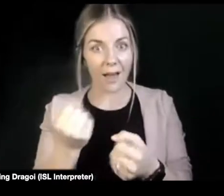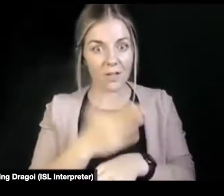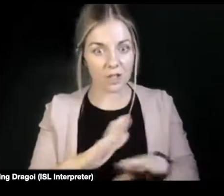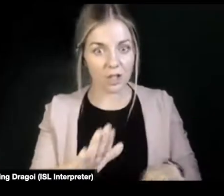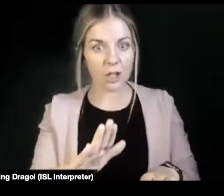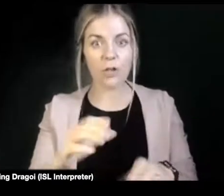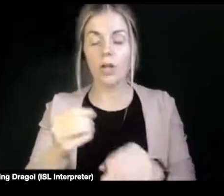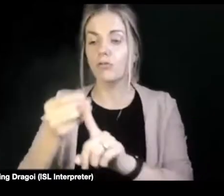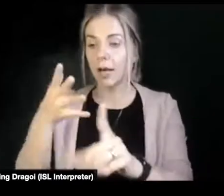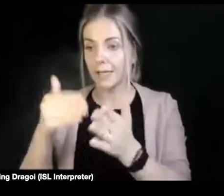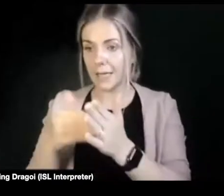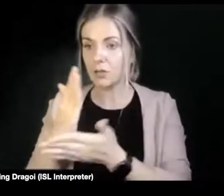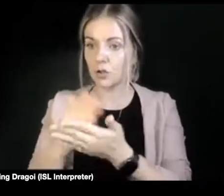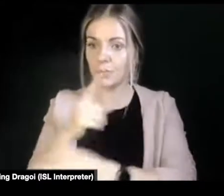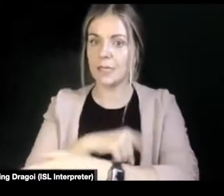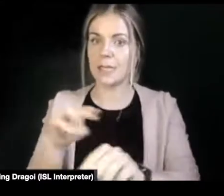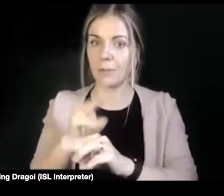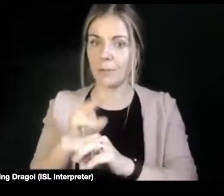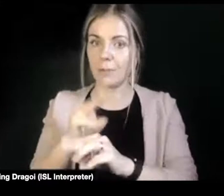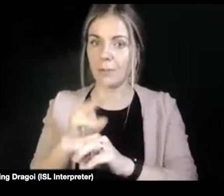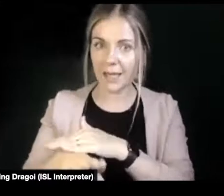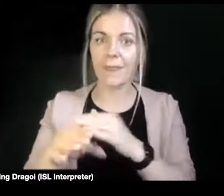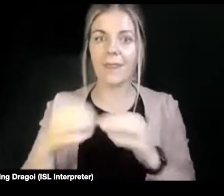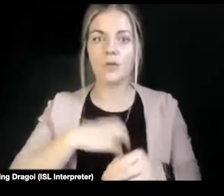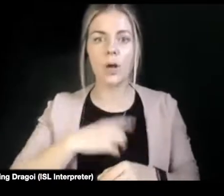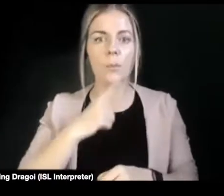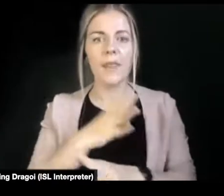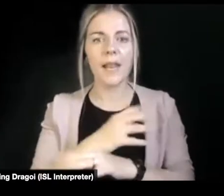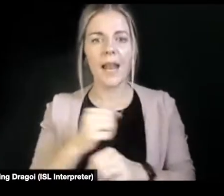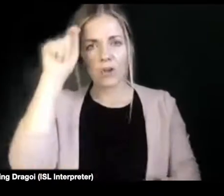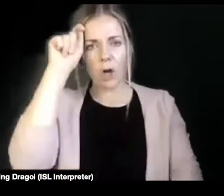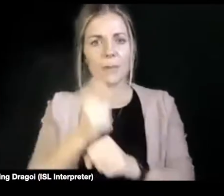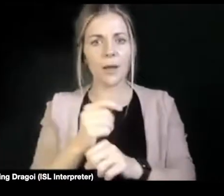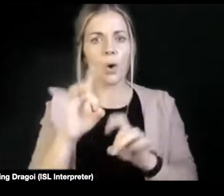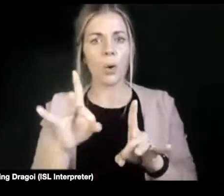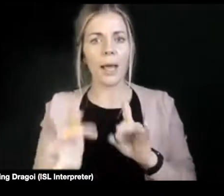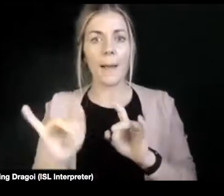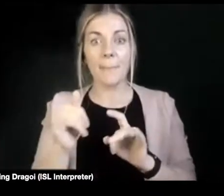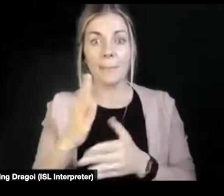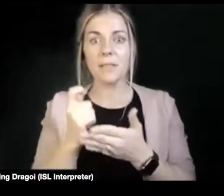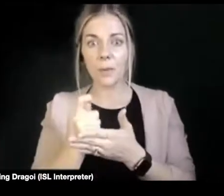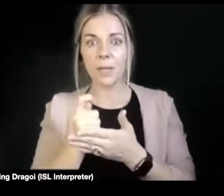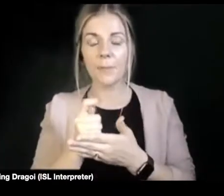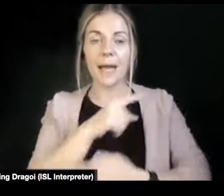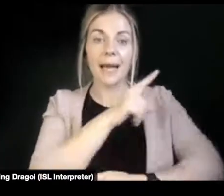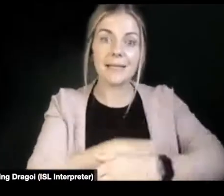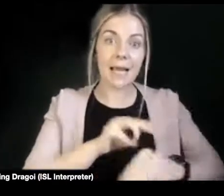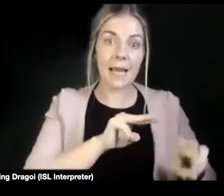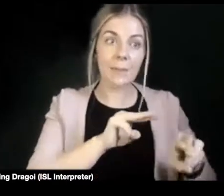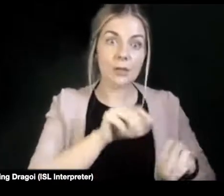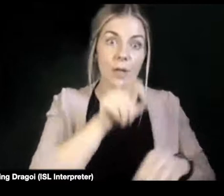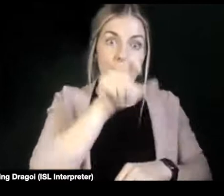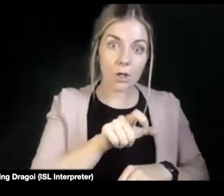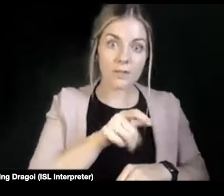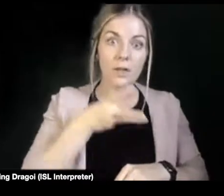same room, they didn't actually go two plus two equals four and go, well, you know, some of the disabled people using this toilet might actually be the caregivers of the